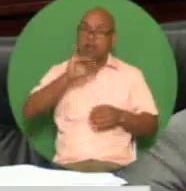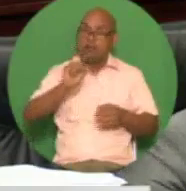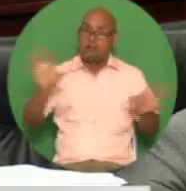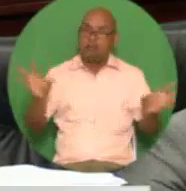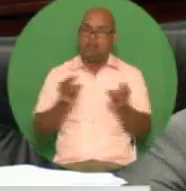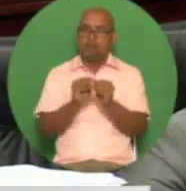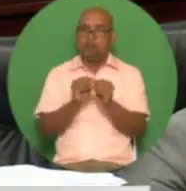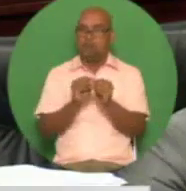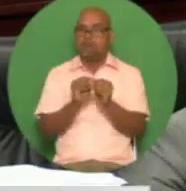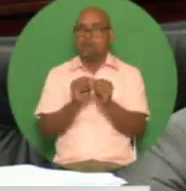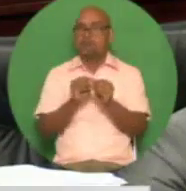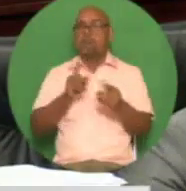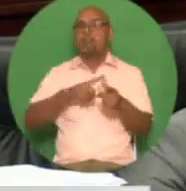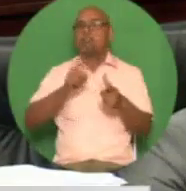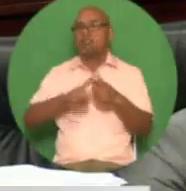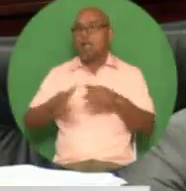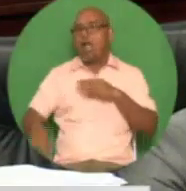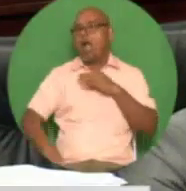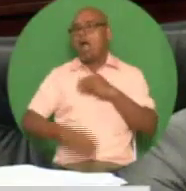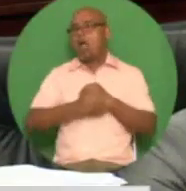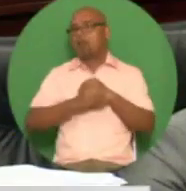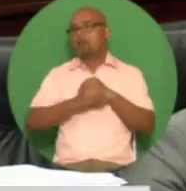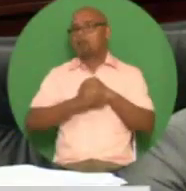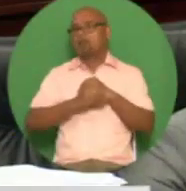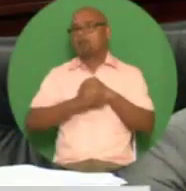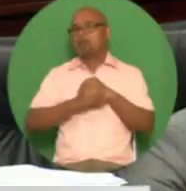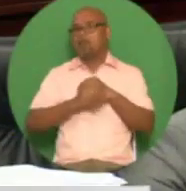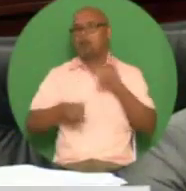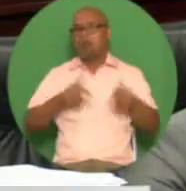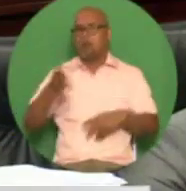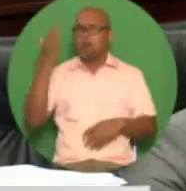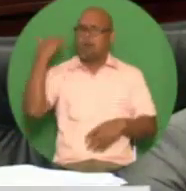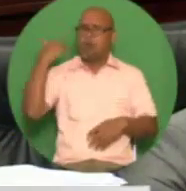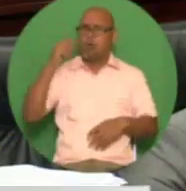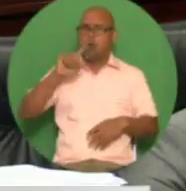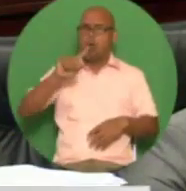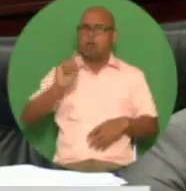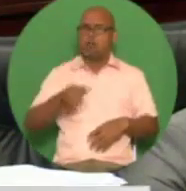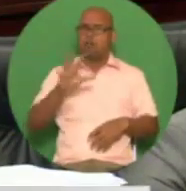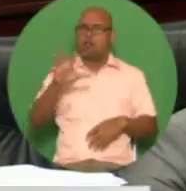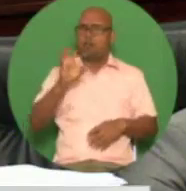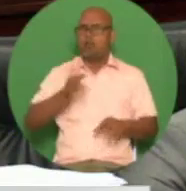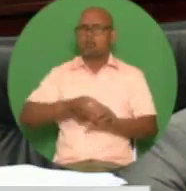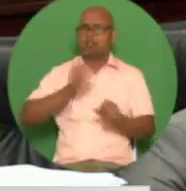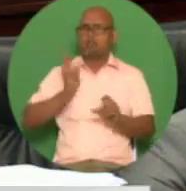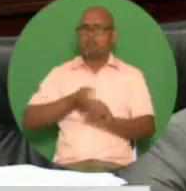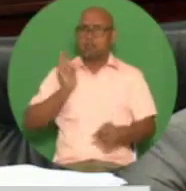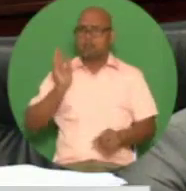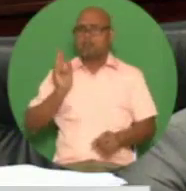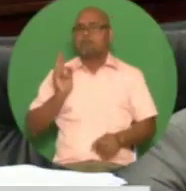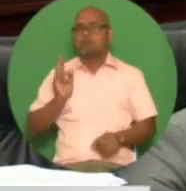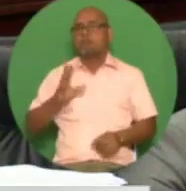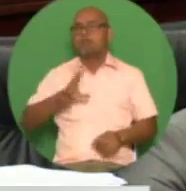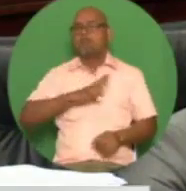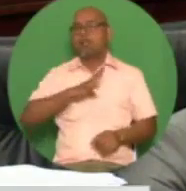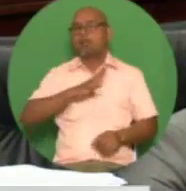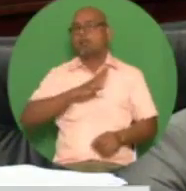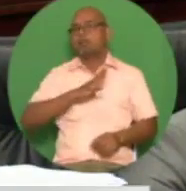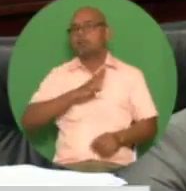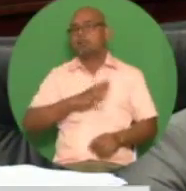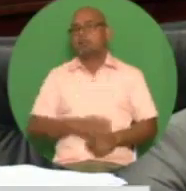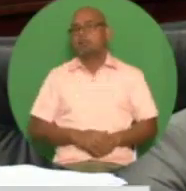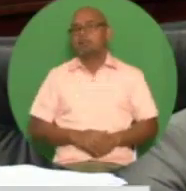1,500 public servants who took compulsory requirement were entitled to pensions and had a minimum of 10 years service